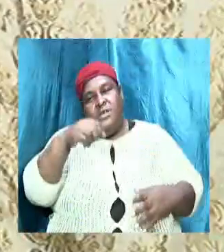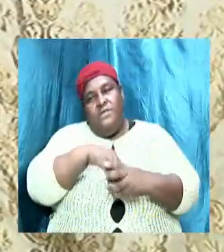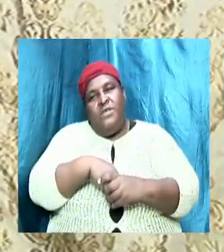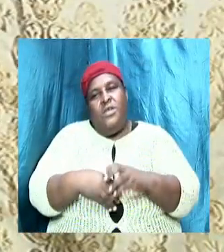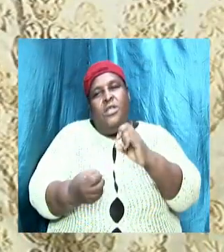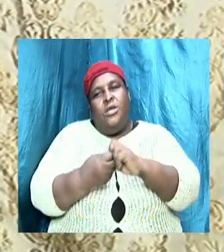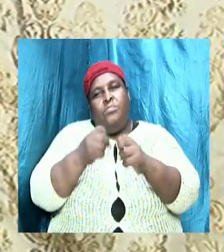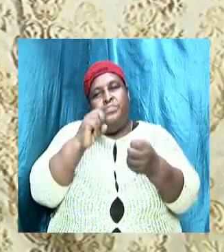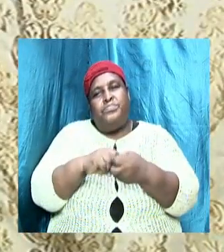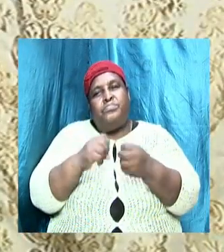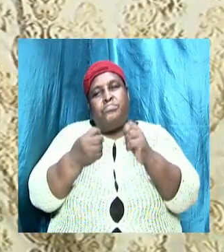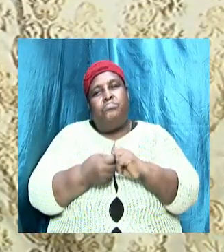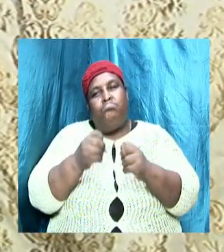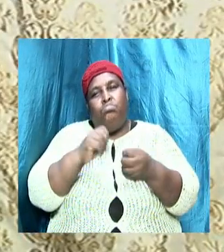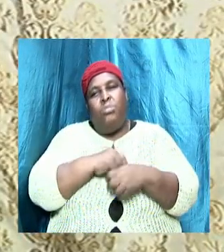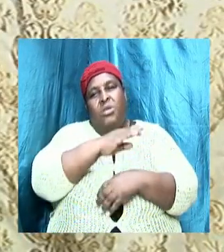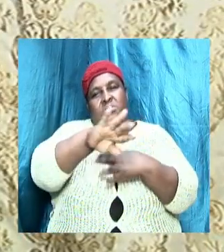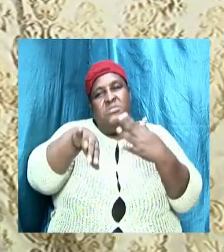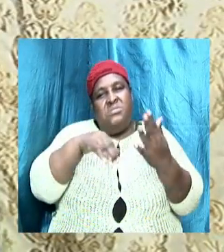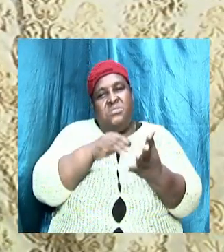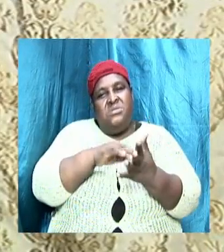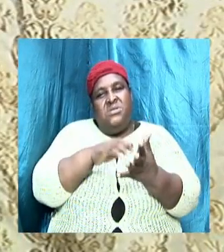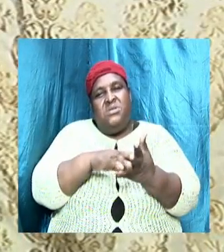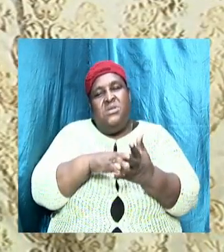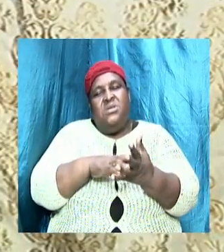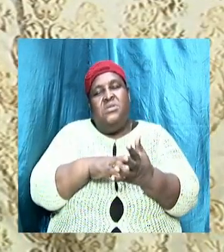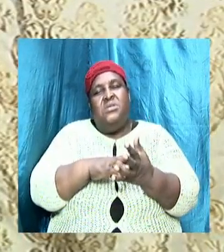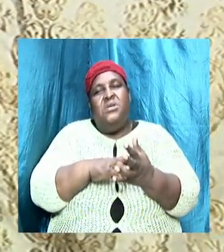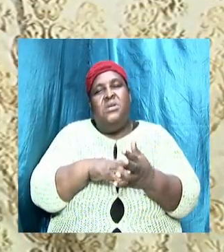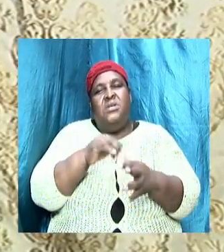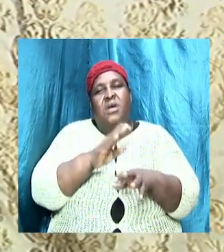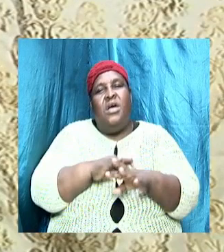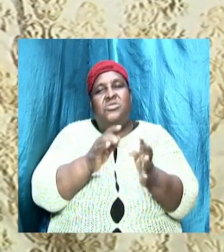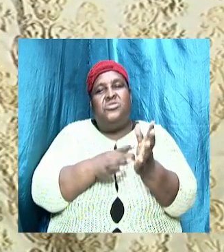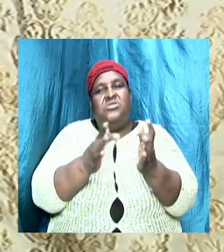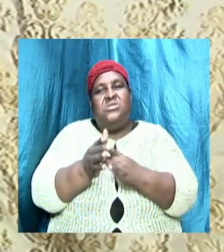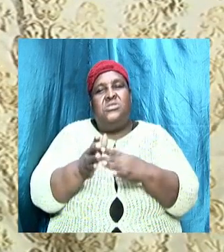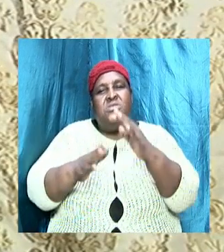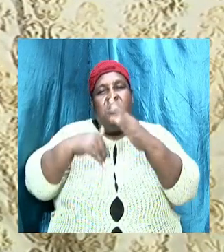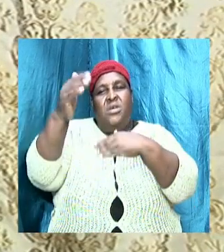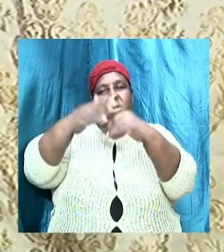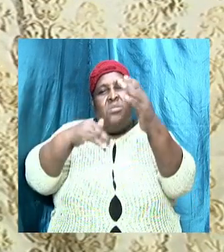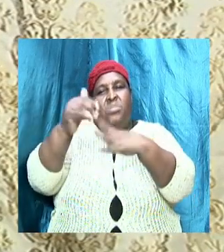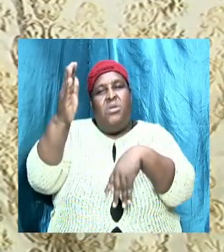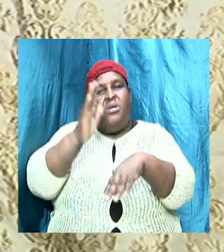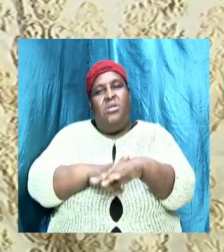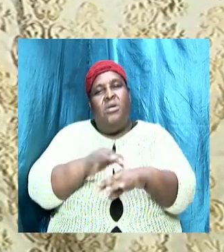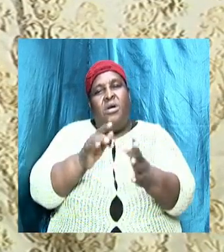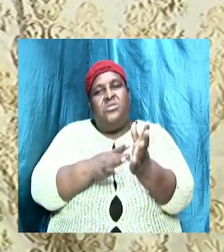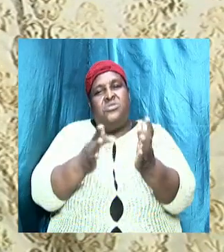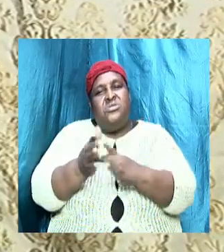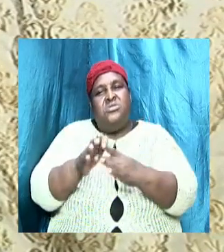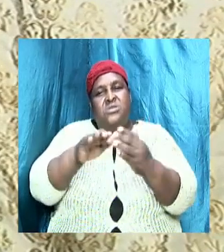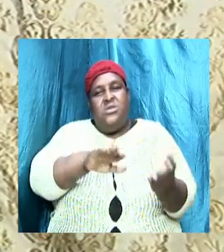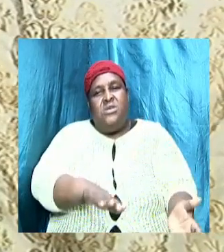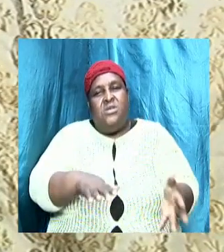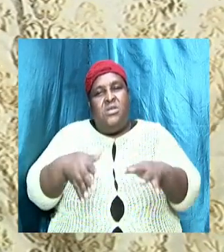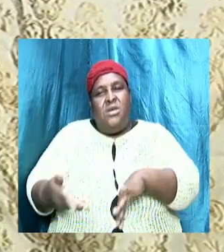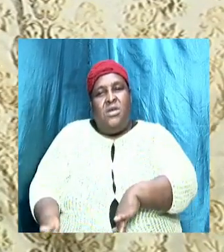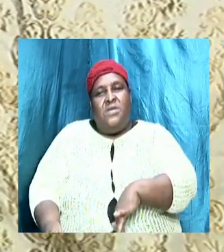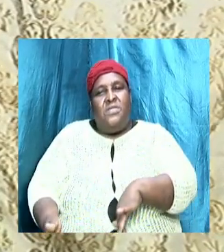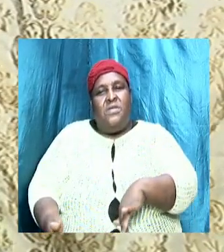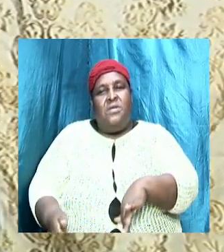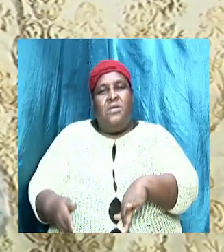truth but if it is centered on Jesus built upon Jesus is death burial and resurrection you are going to